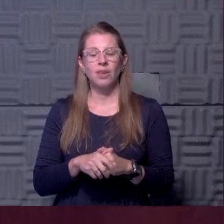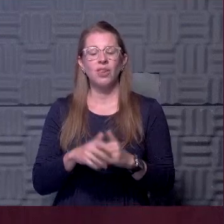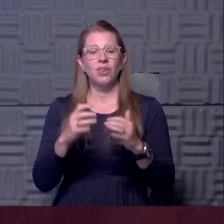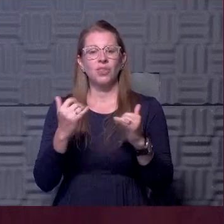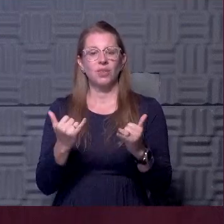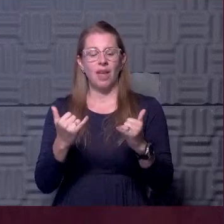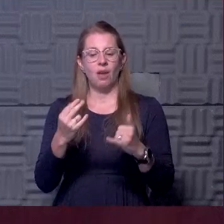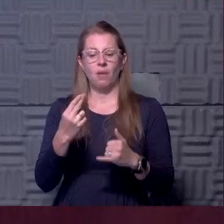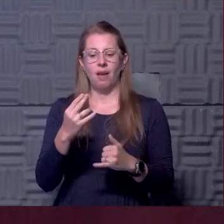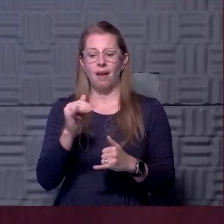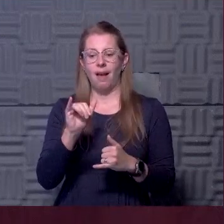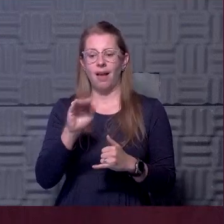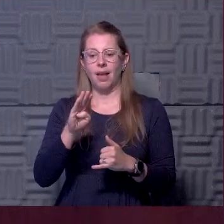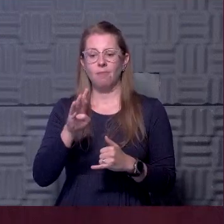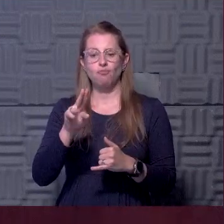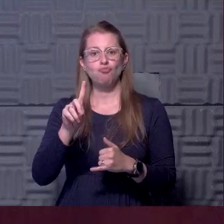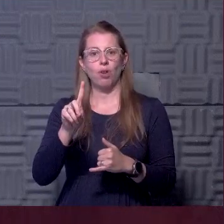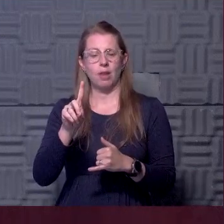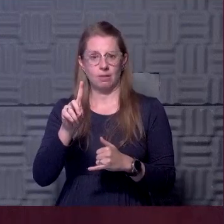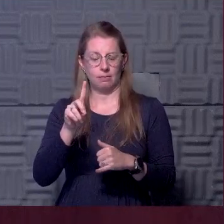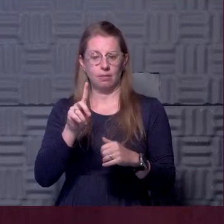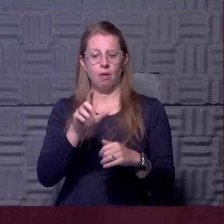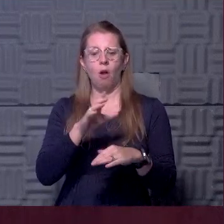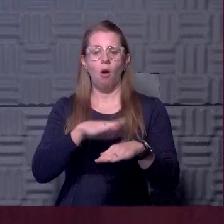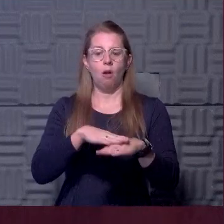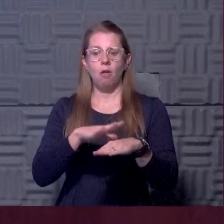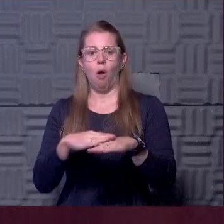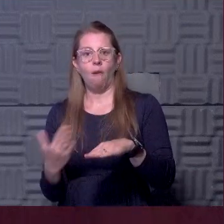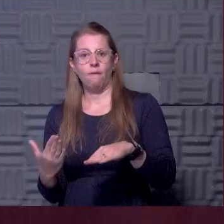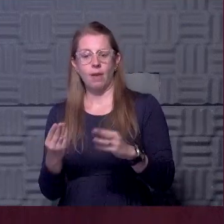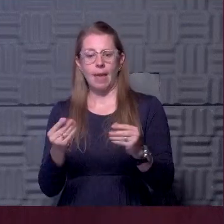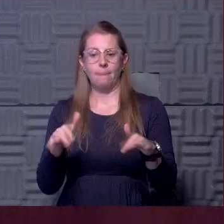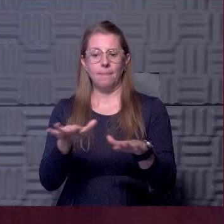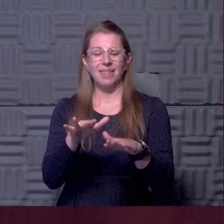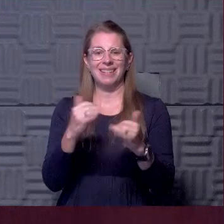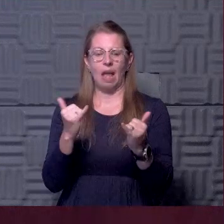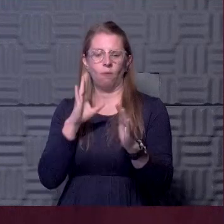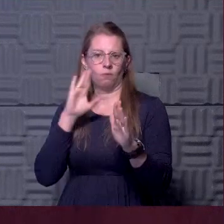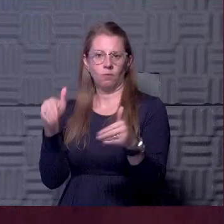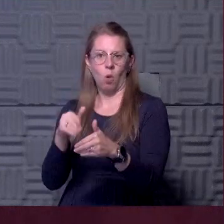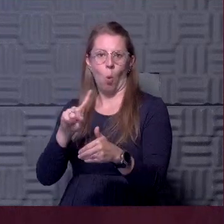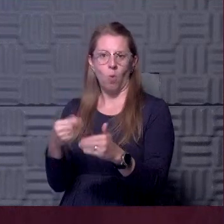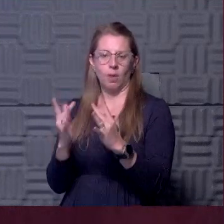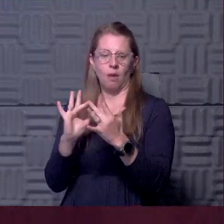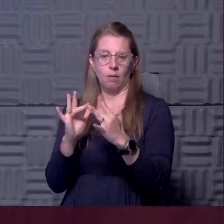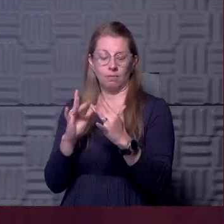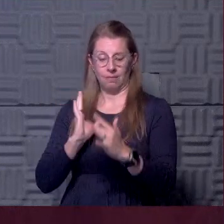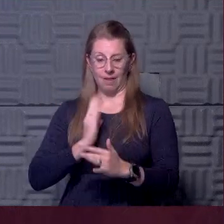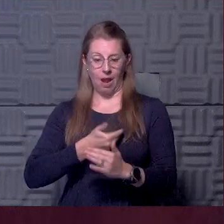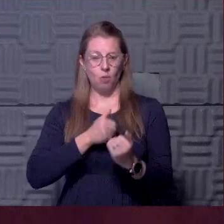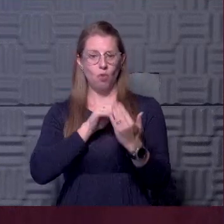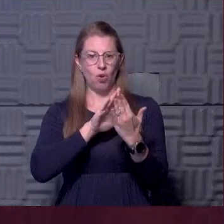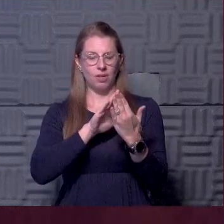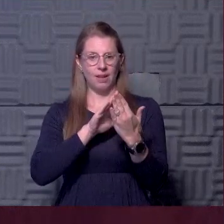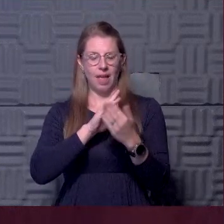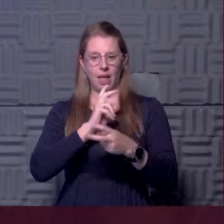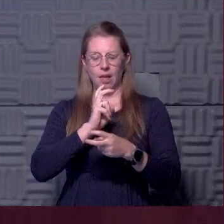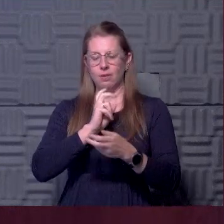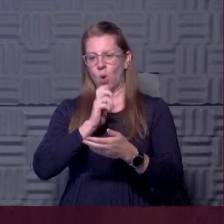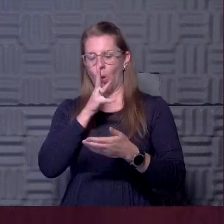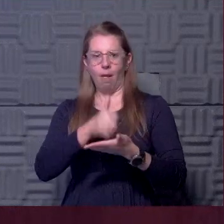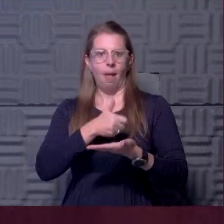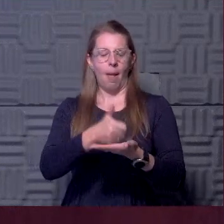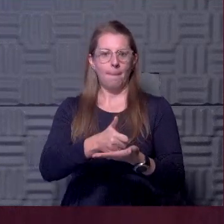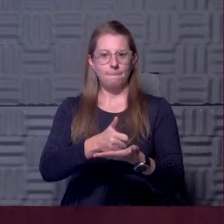of being on and off campus to one that's online only. And so what we're doing I think is an approach that can help mitigate those situations.